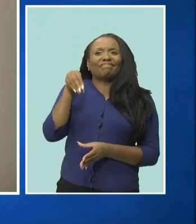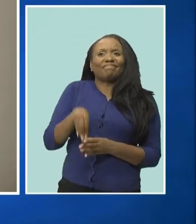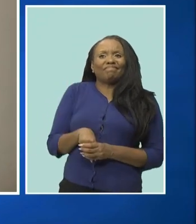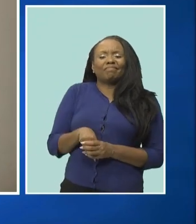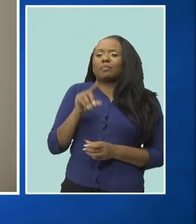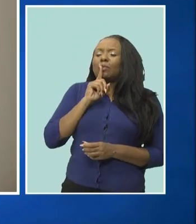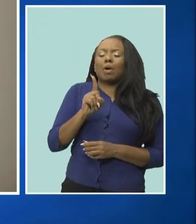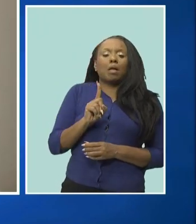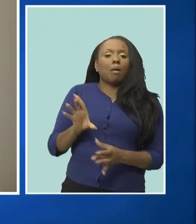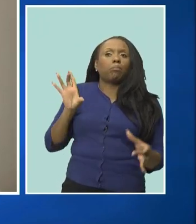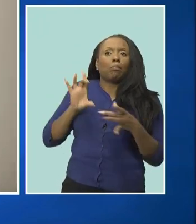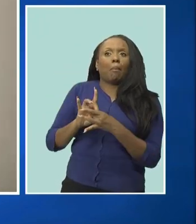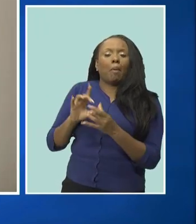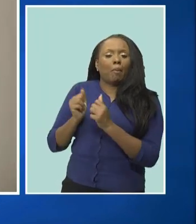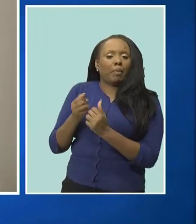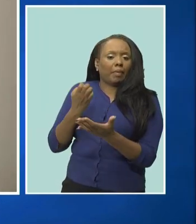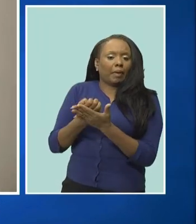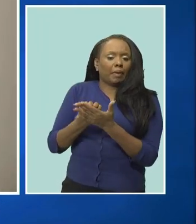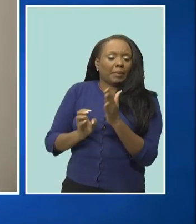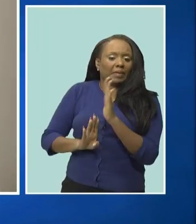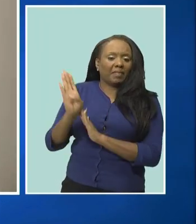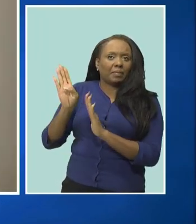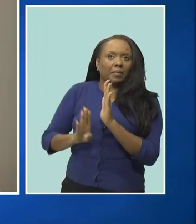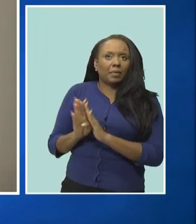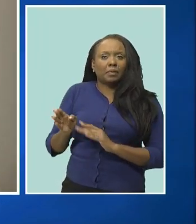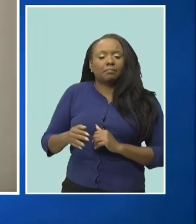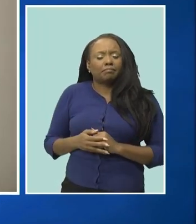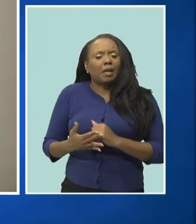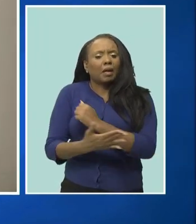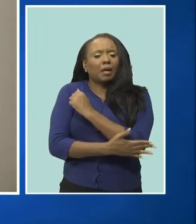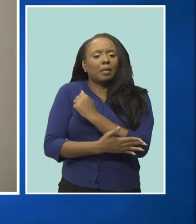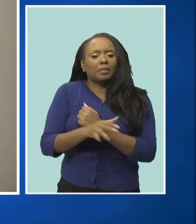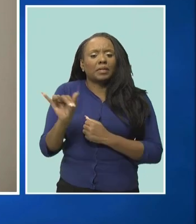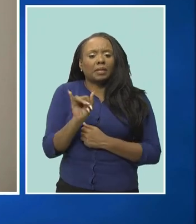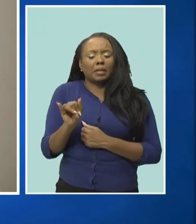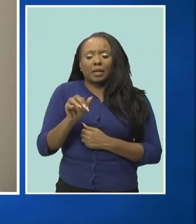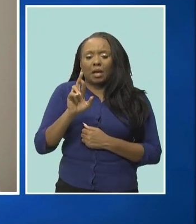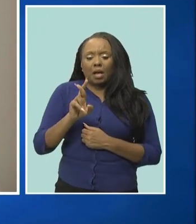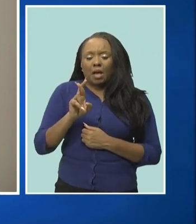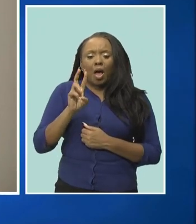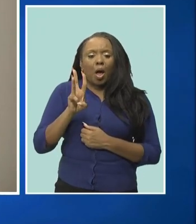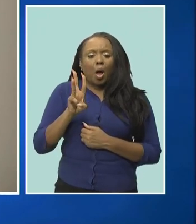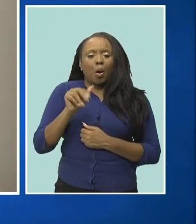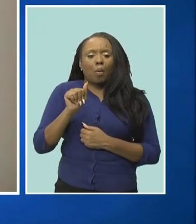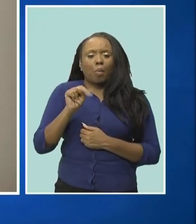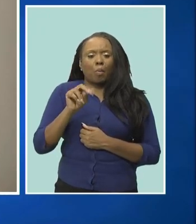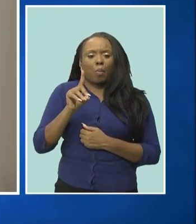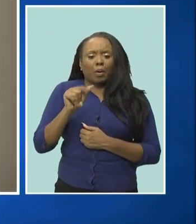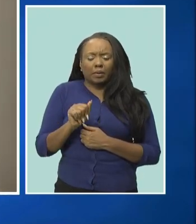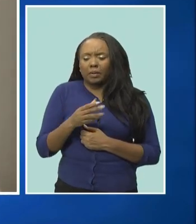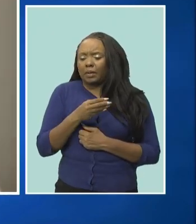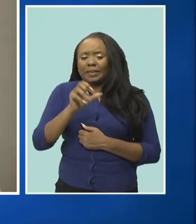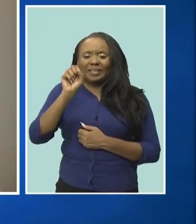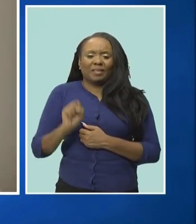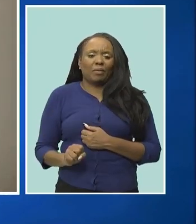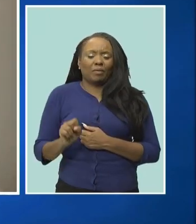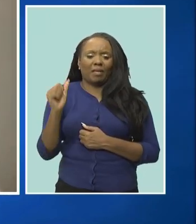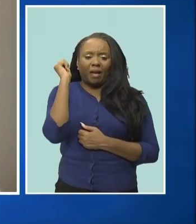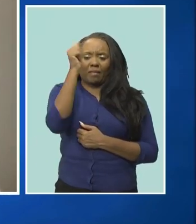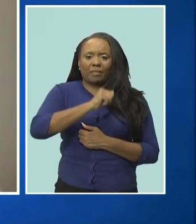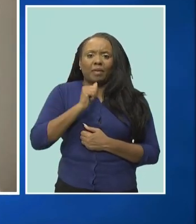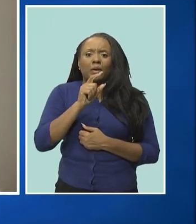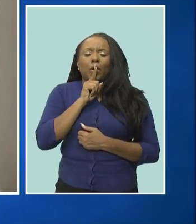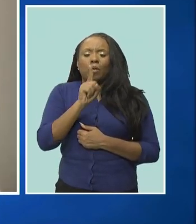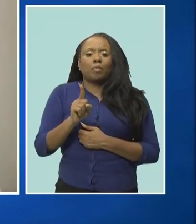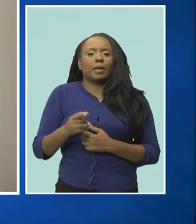heavily linked to economic development you see countries like Rwanda um and countries like South Africa for example that have taken on these